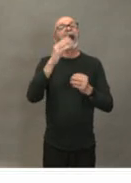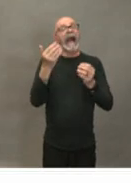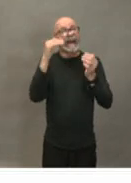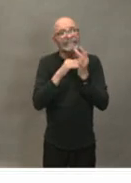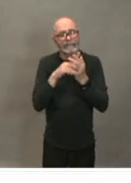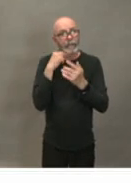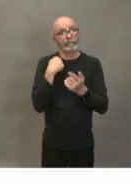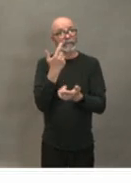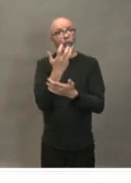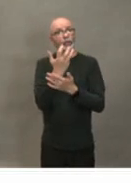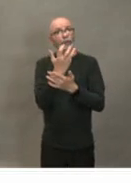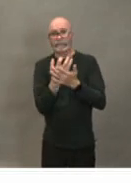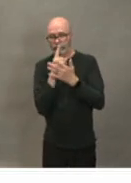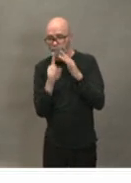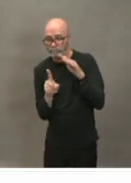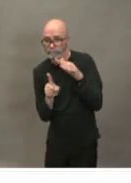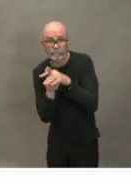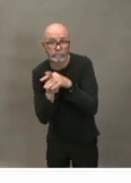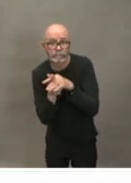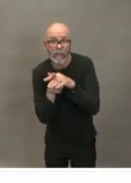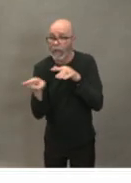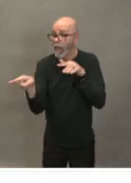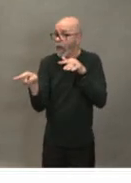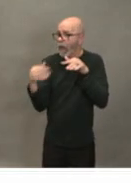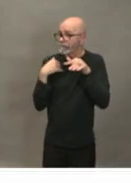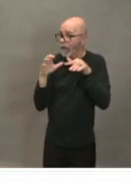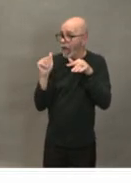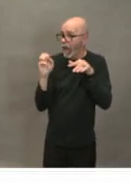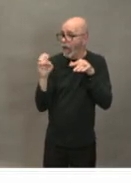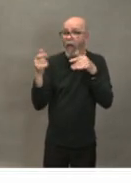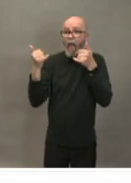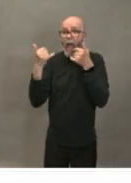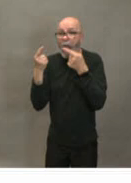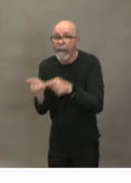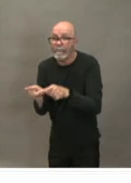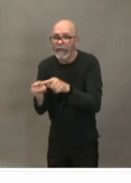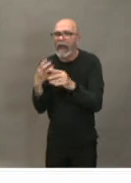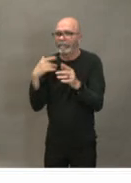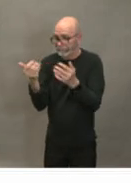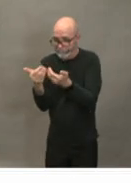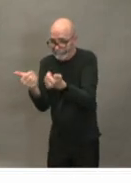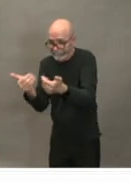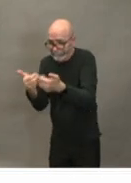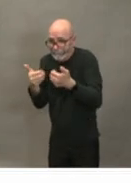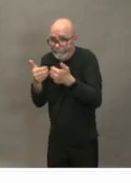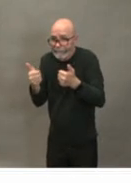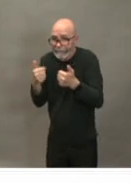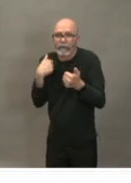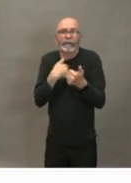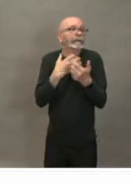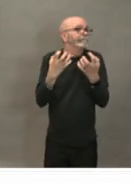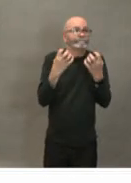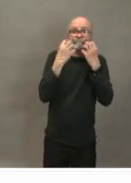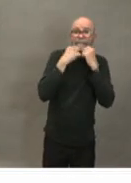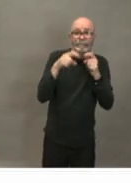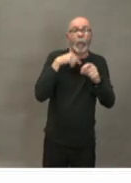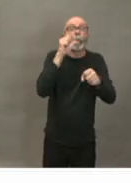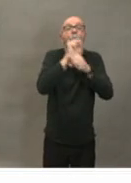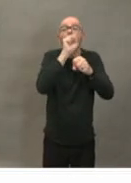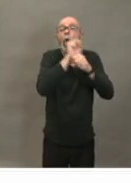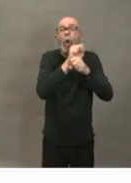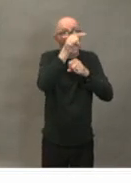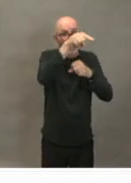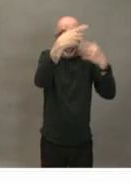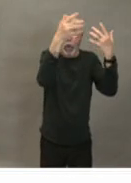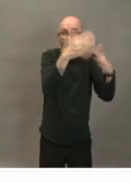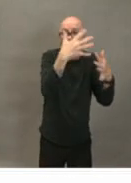contacts or isolating cases and if it was a health care worker who was in a long-term care facility we would absolutely part of that self-isolation